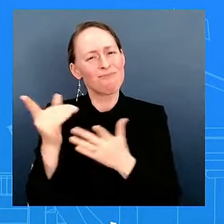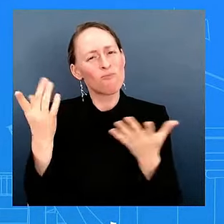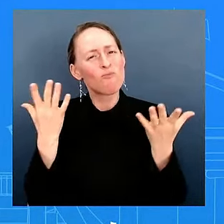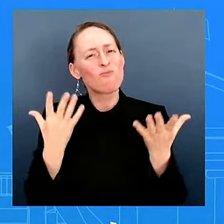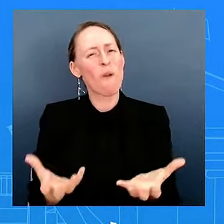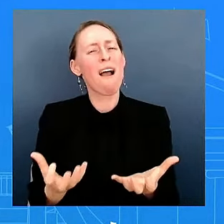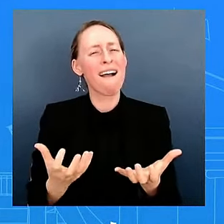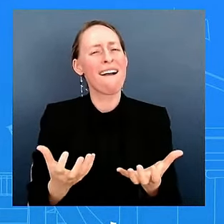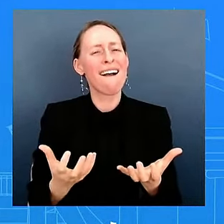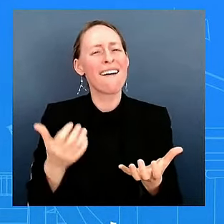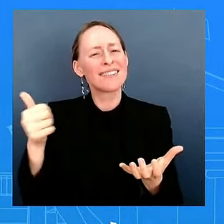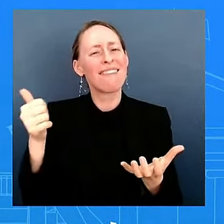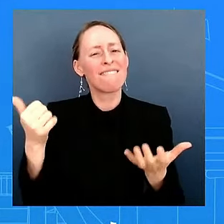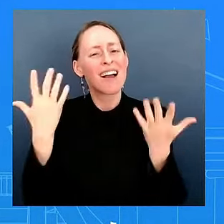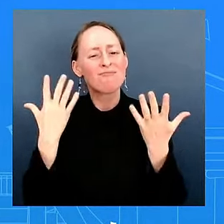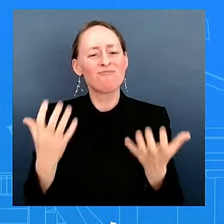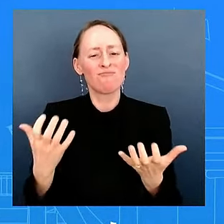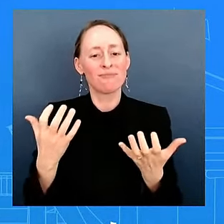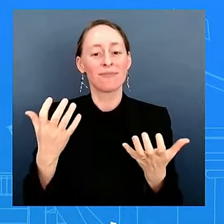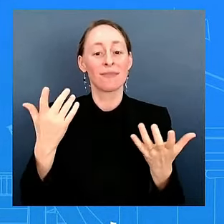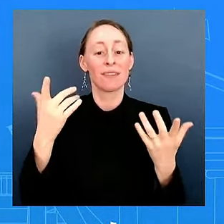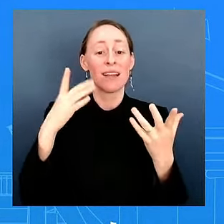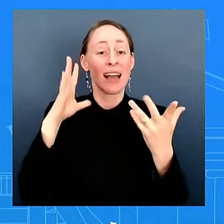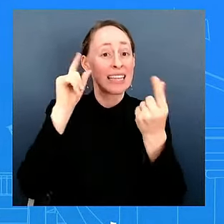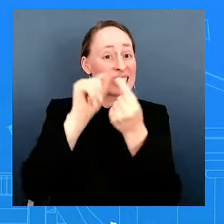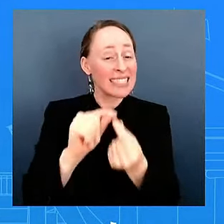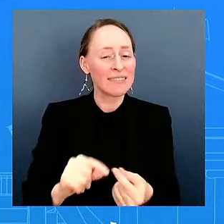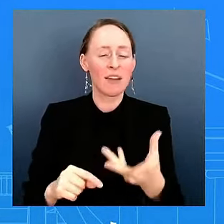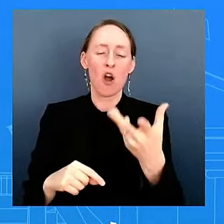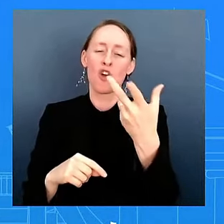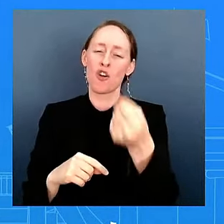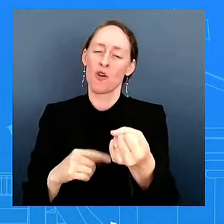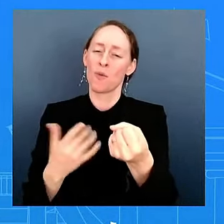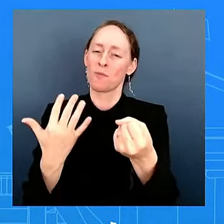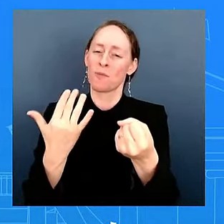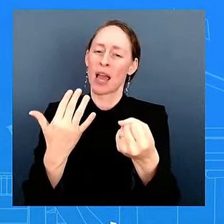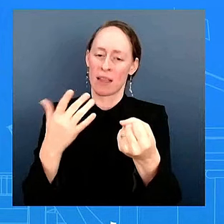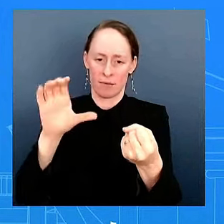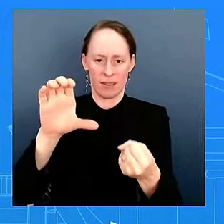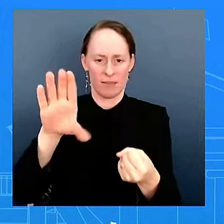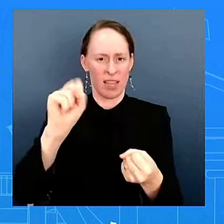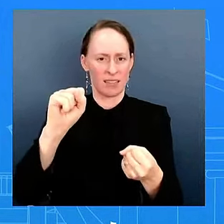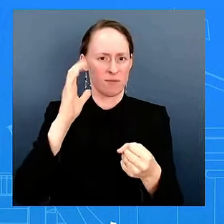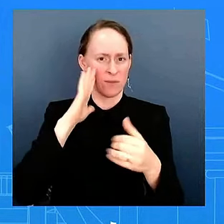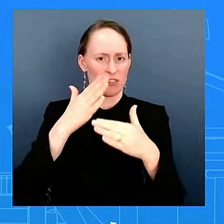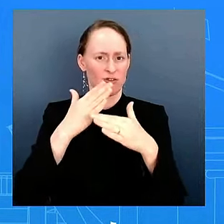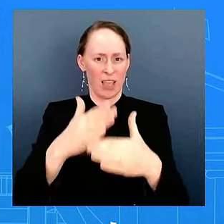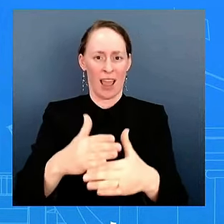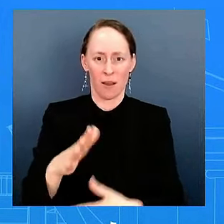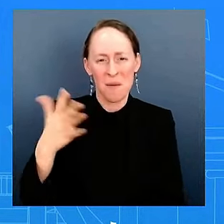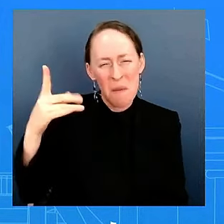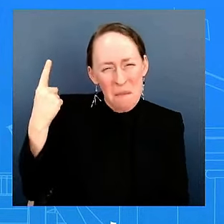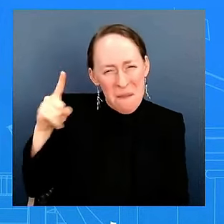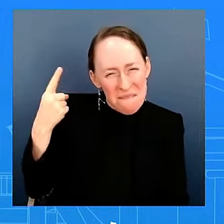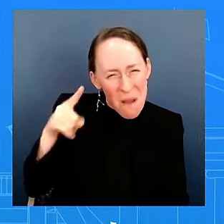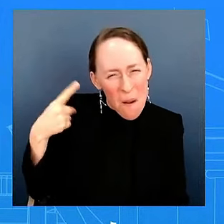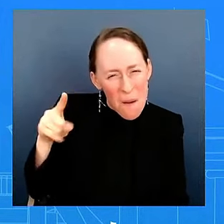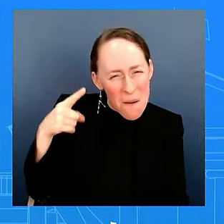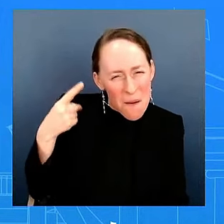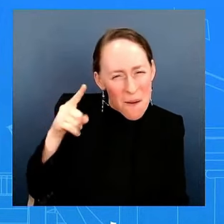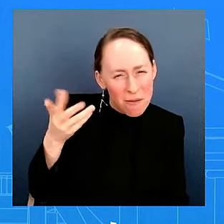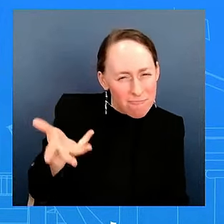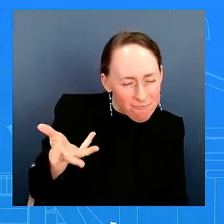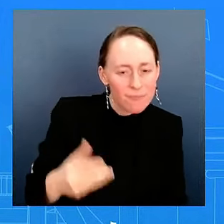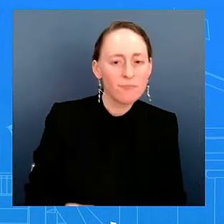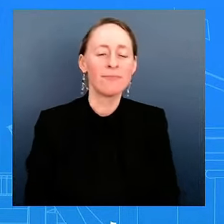You guys will see. They will promote — obviously, CBS will promote — I mean, look, the message for this President has always been the